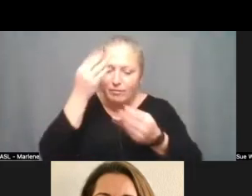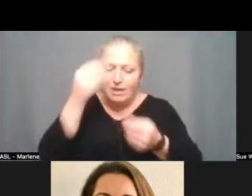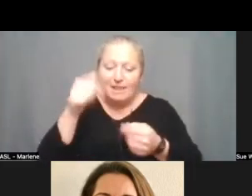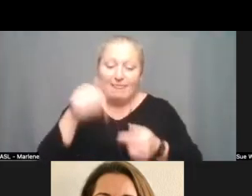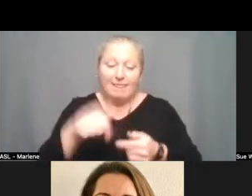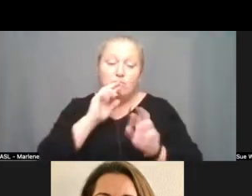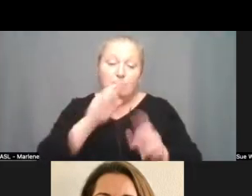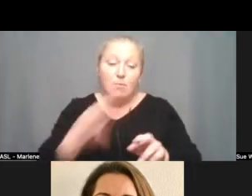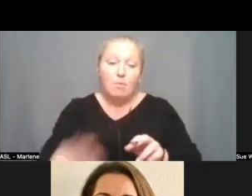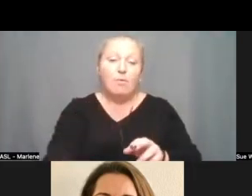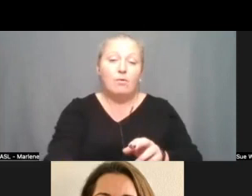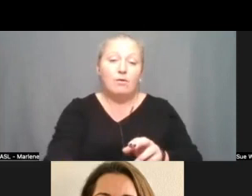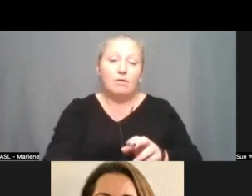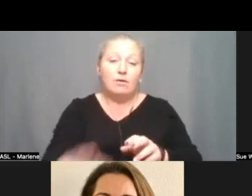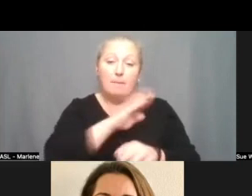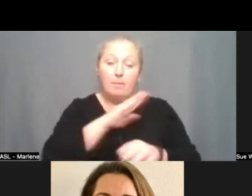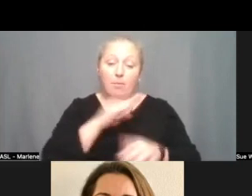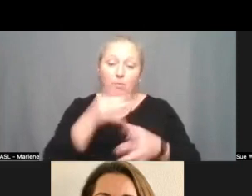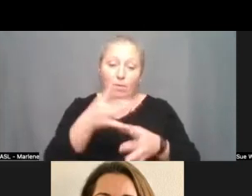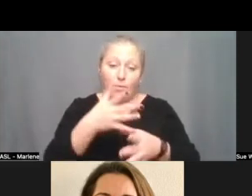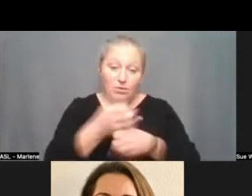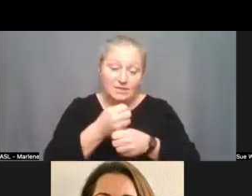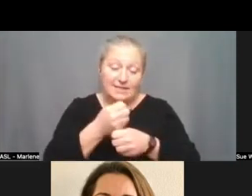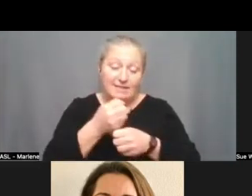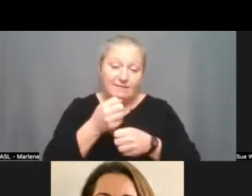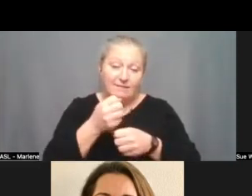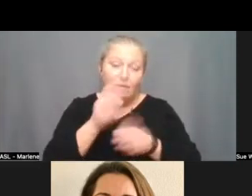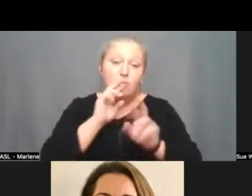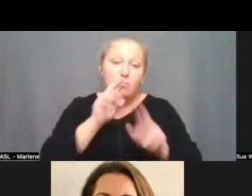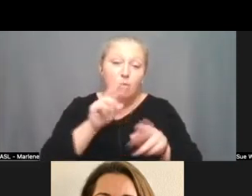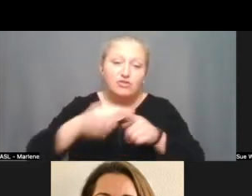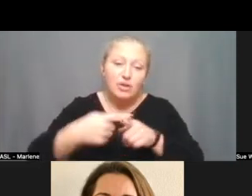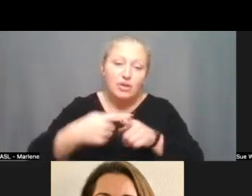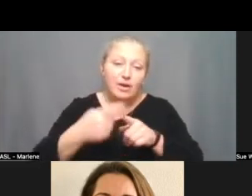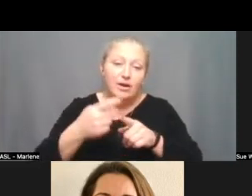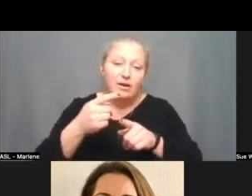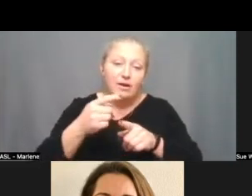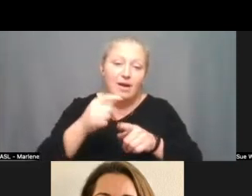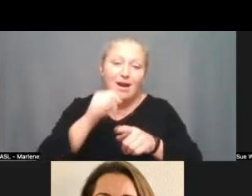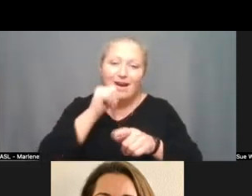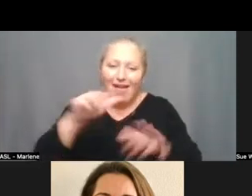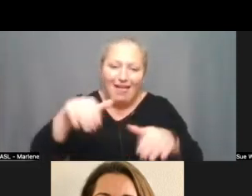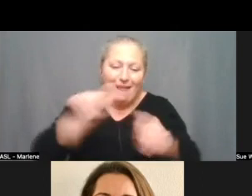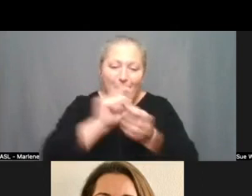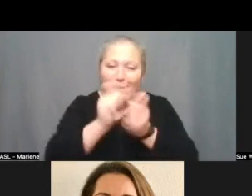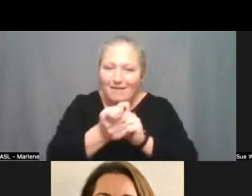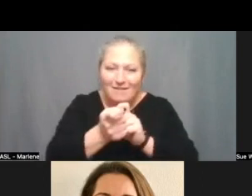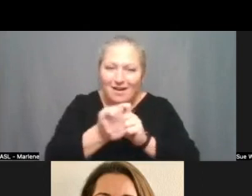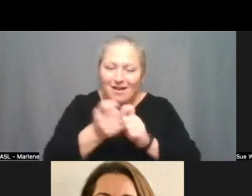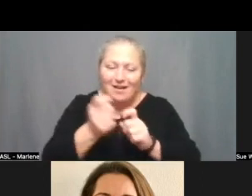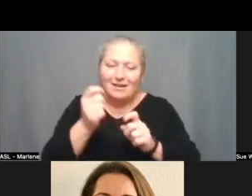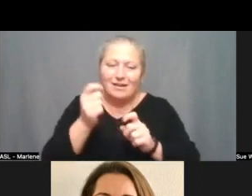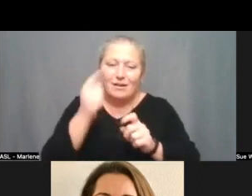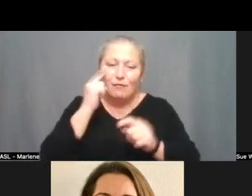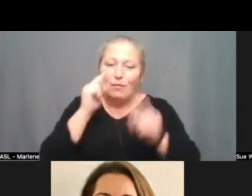as board members you'd like to receive um ultimately it's uh the reports that were generated they were unmodified in terms of their assessment